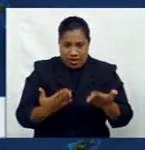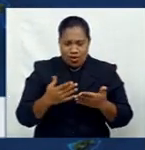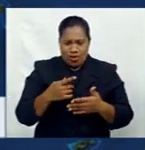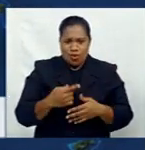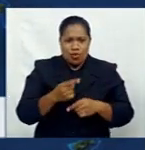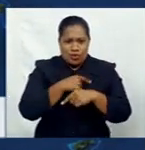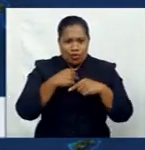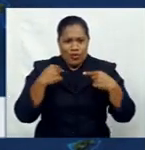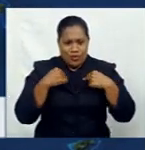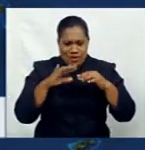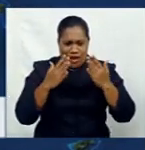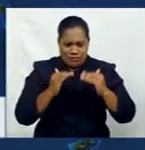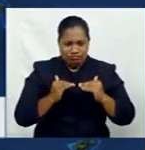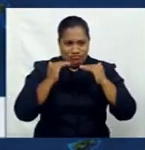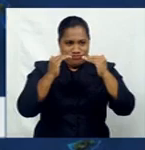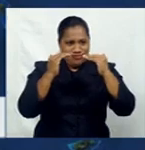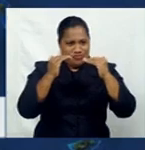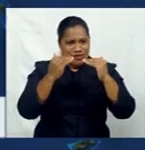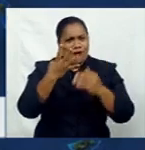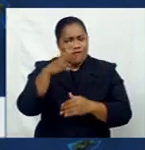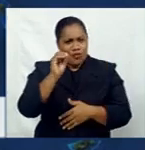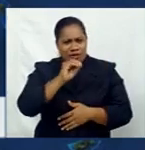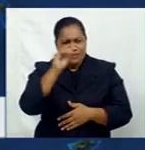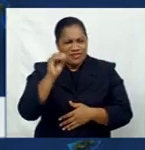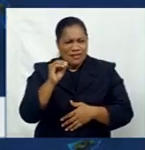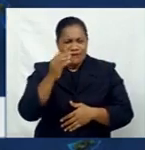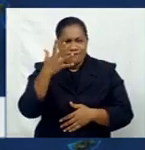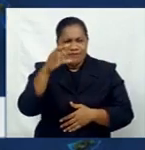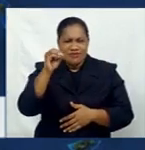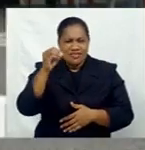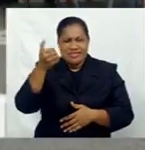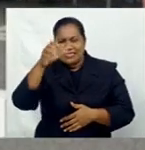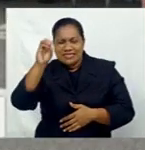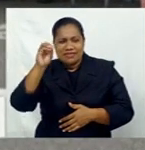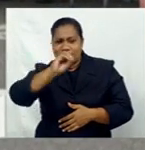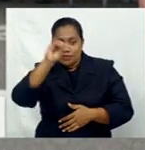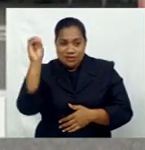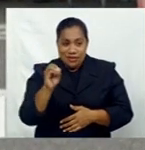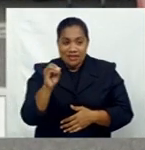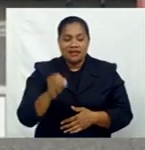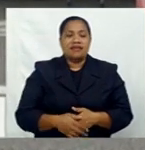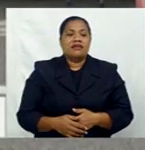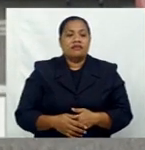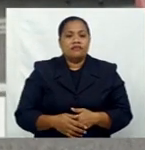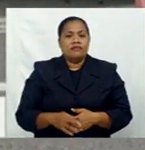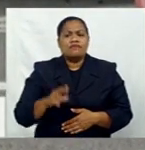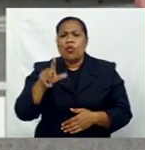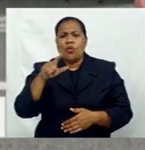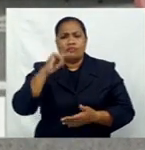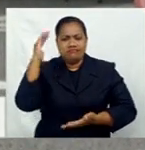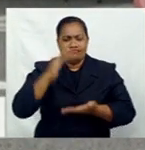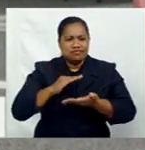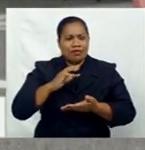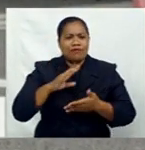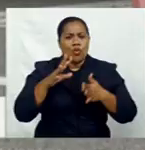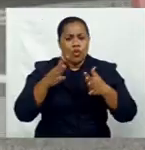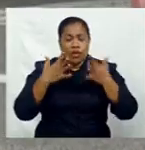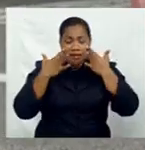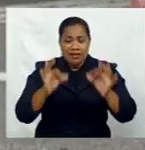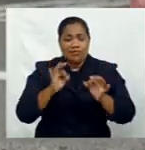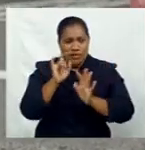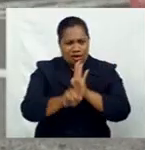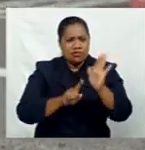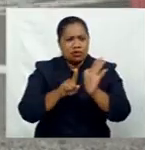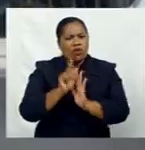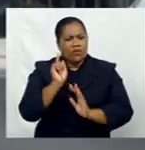of vaccination, such as, you know, 40 percent, then 50 percent, then 60 percent, and progressive reduction in the kefew hours. So that all was a very